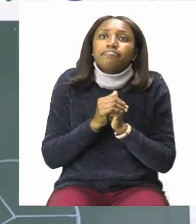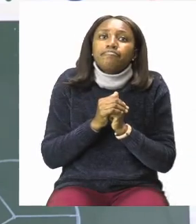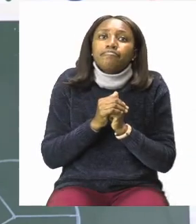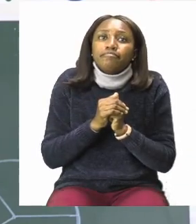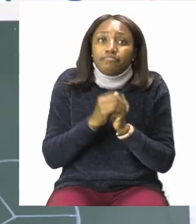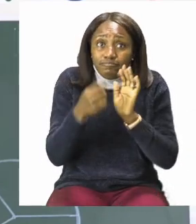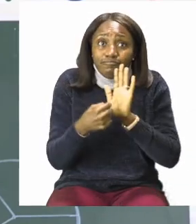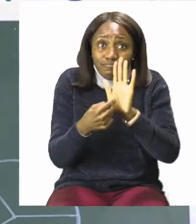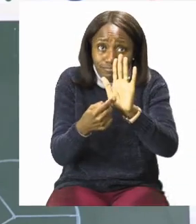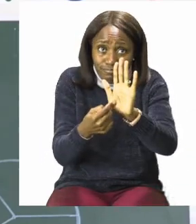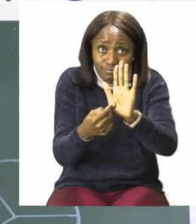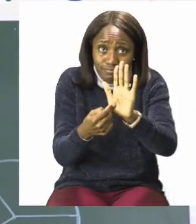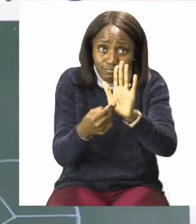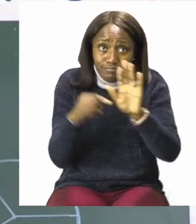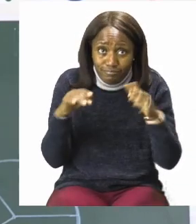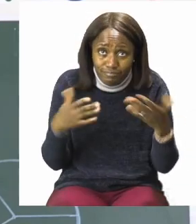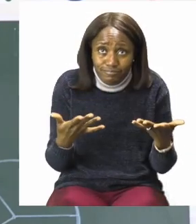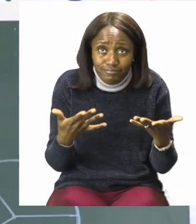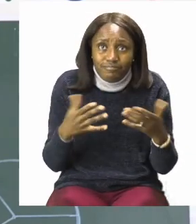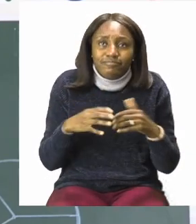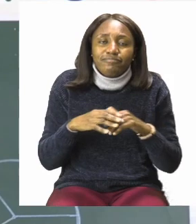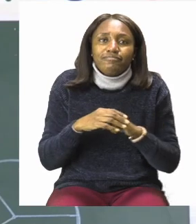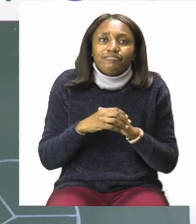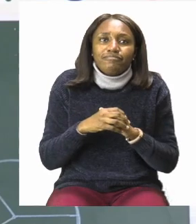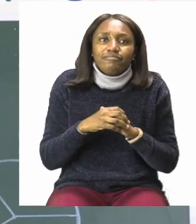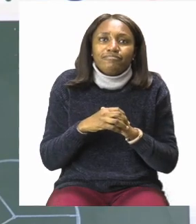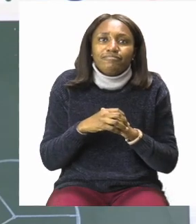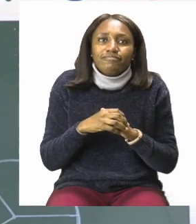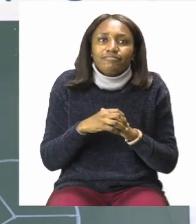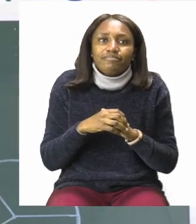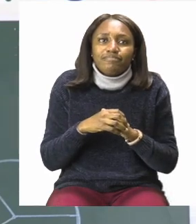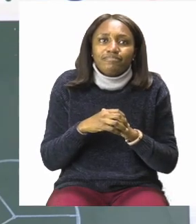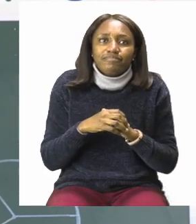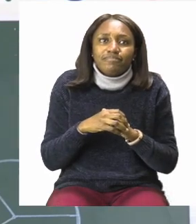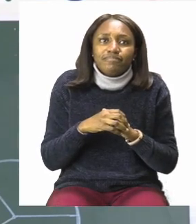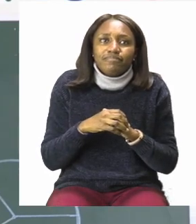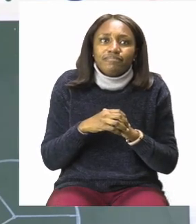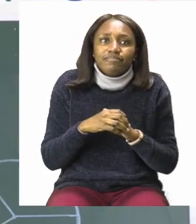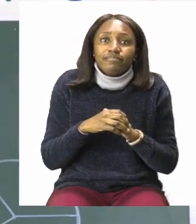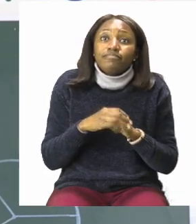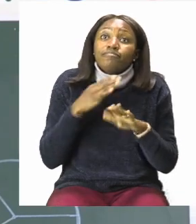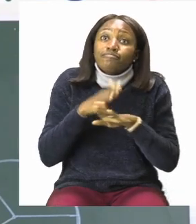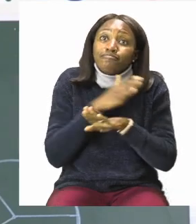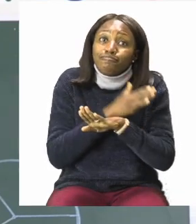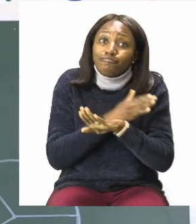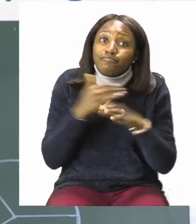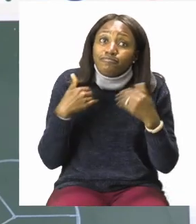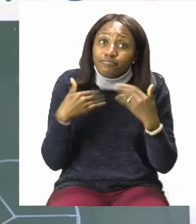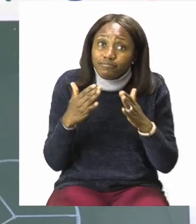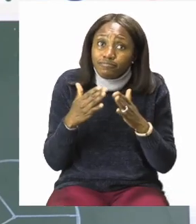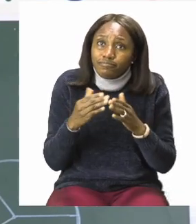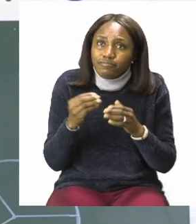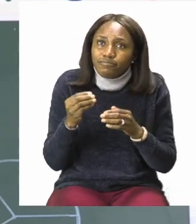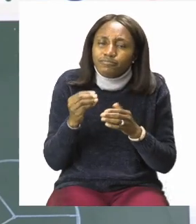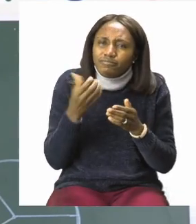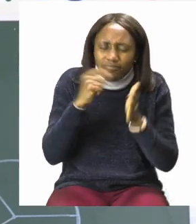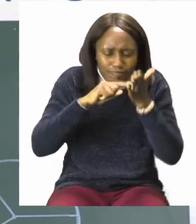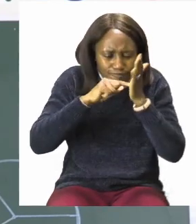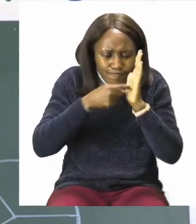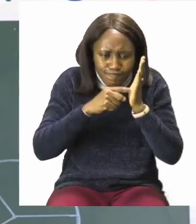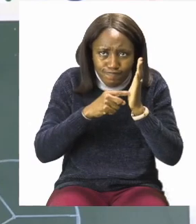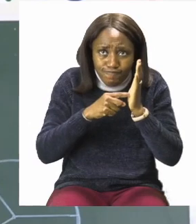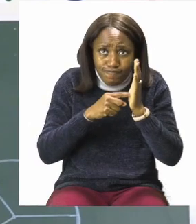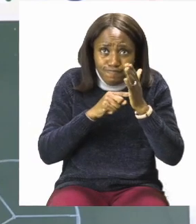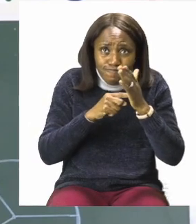in the middle of my shape. Now before I do that, I need to have a dot that